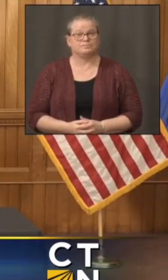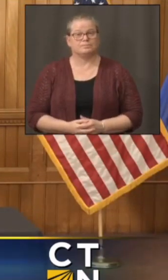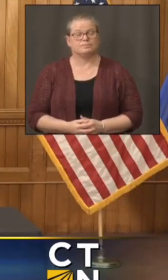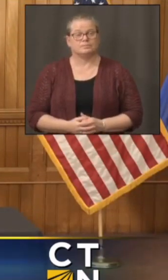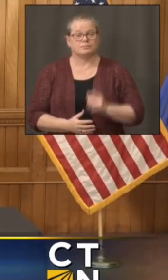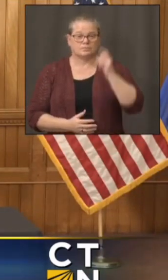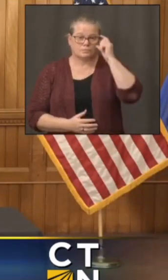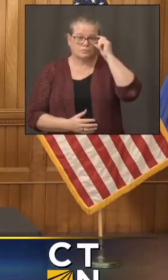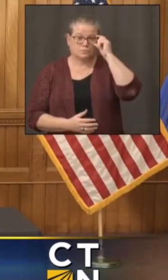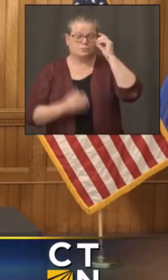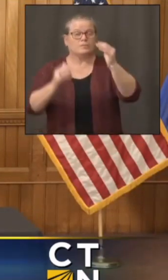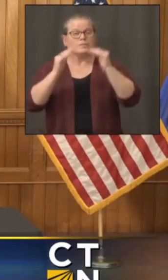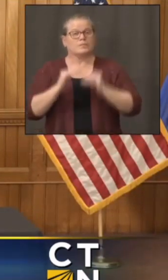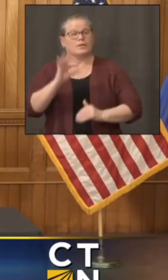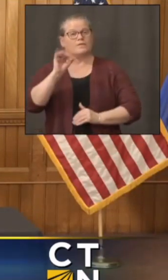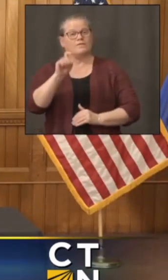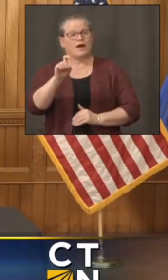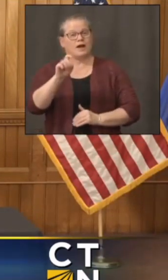fox 61.